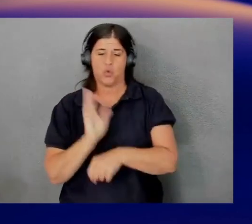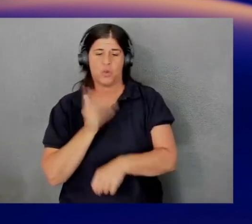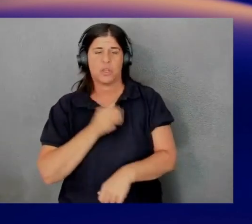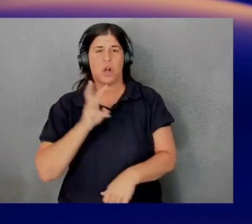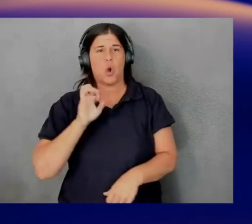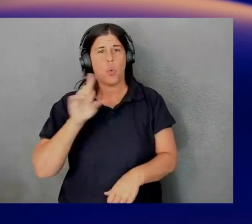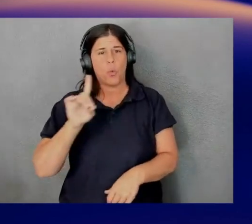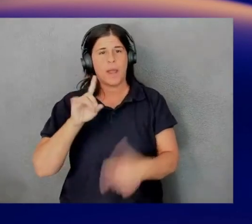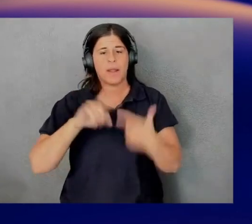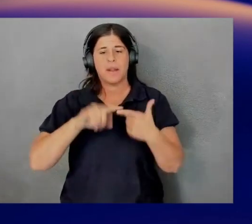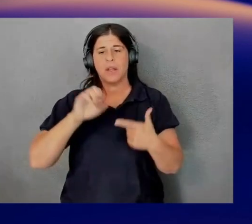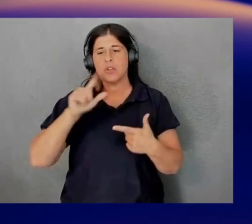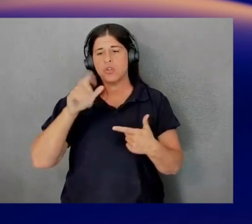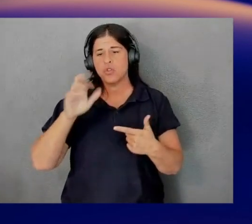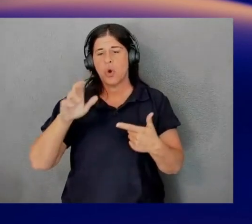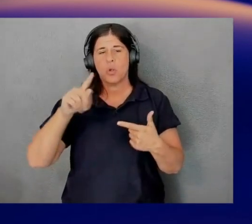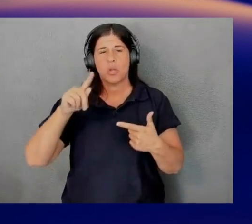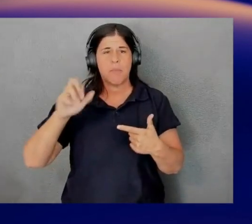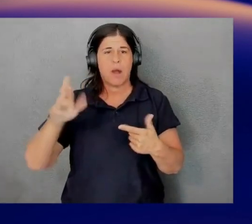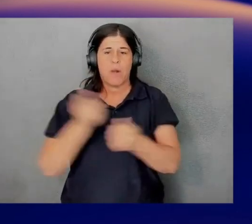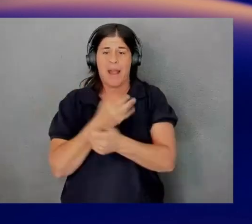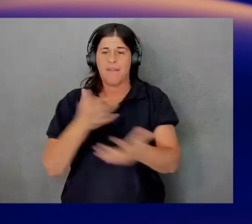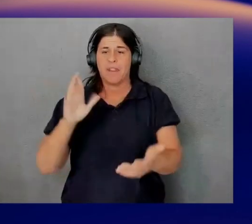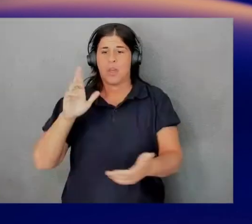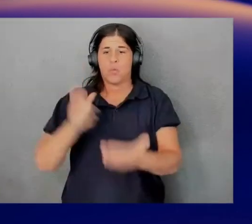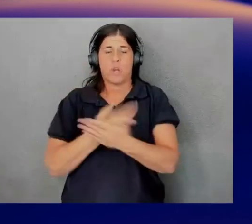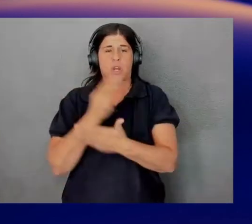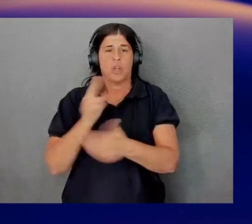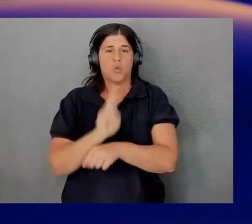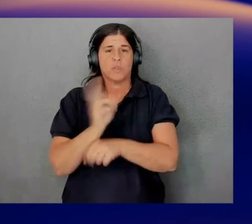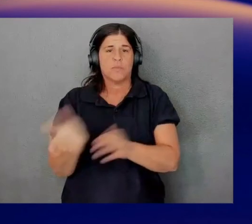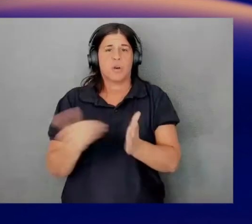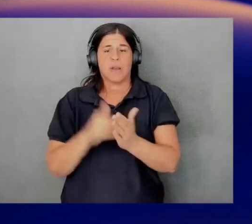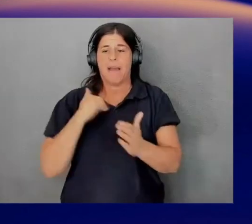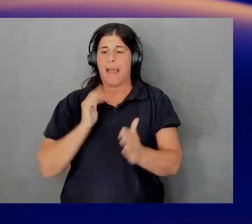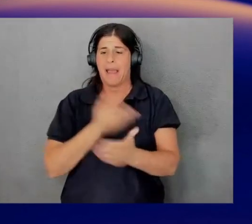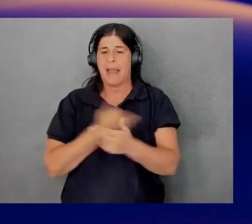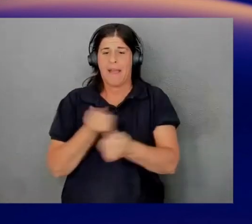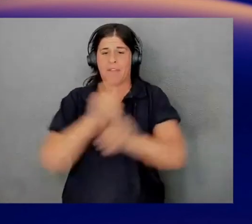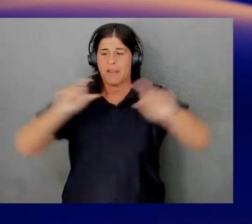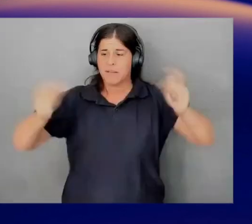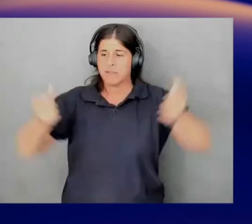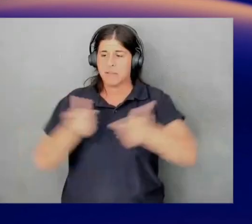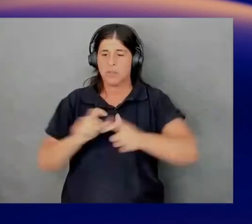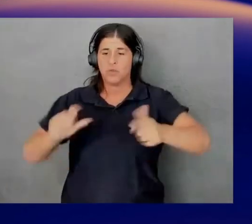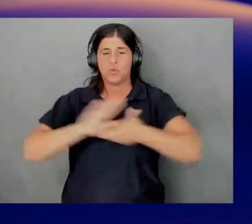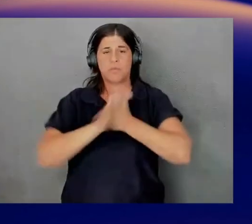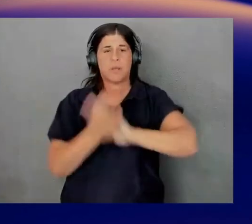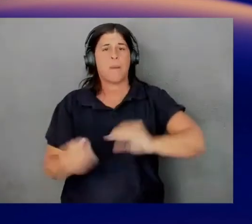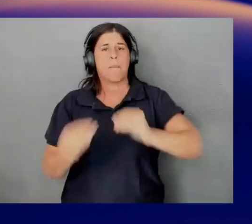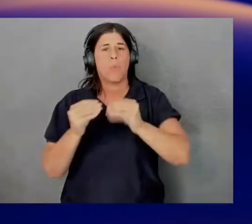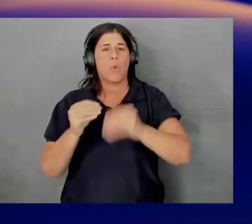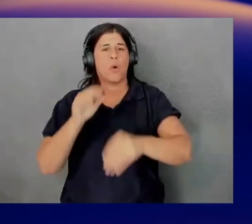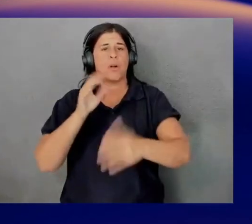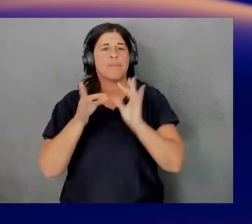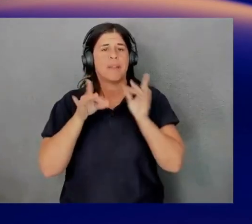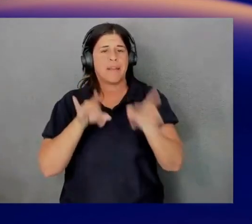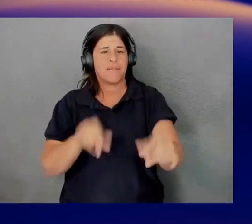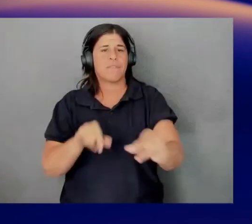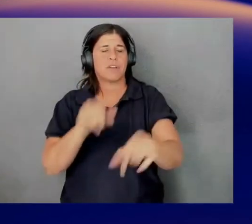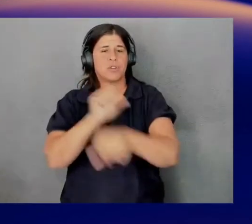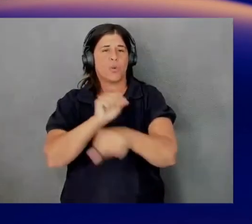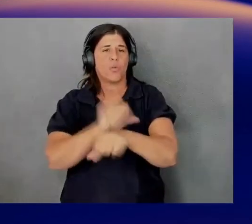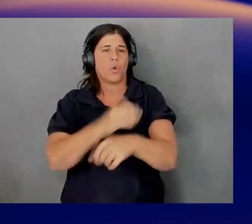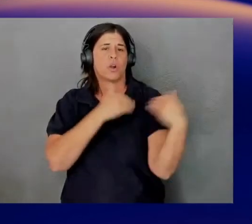power, all of the renewables that we're using, and our economies of scale to run more efficient workloads, you're automatically going to be more efficient than